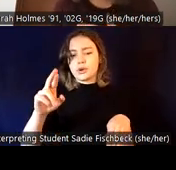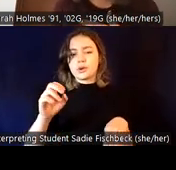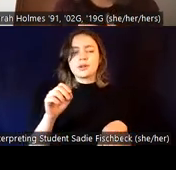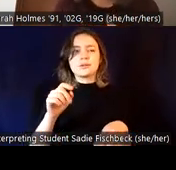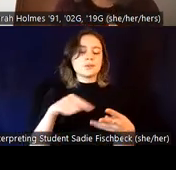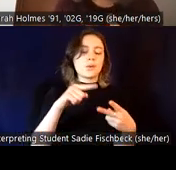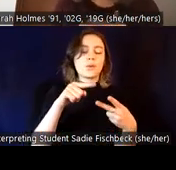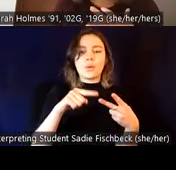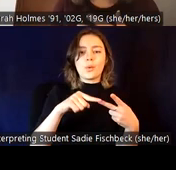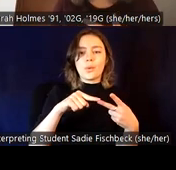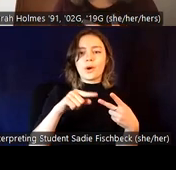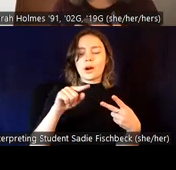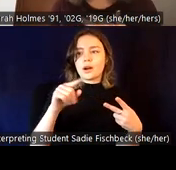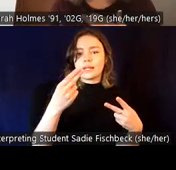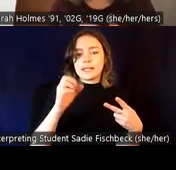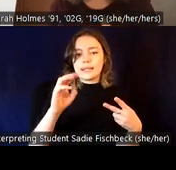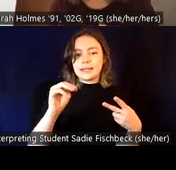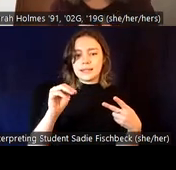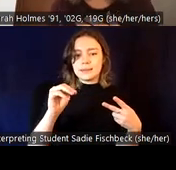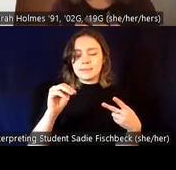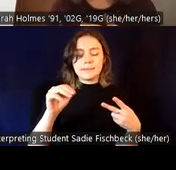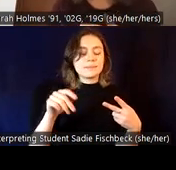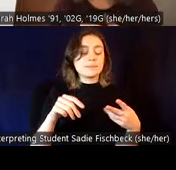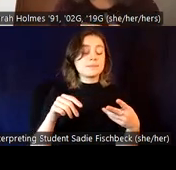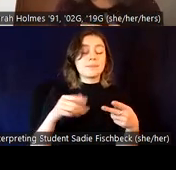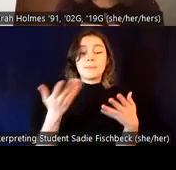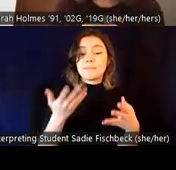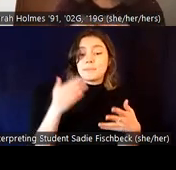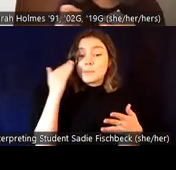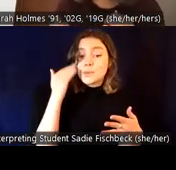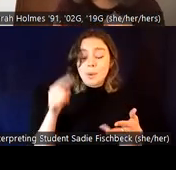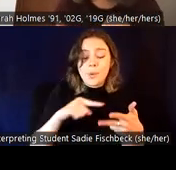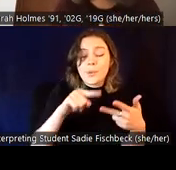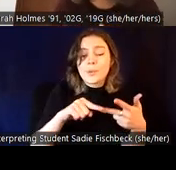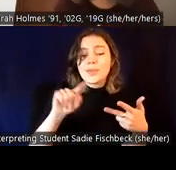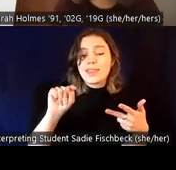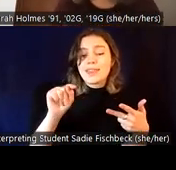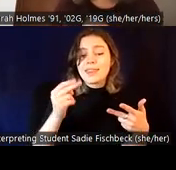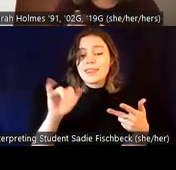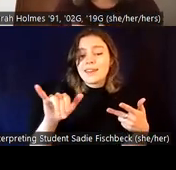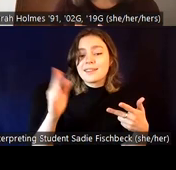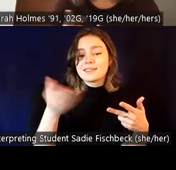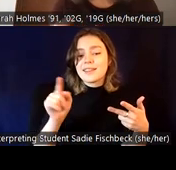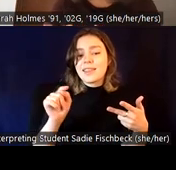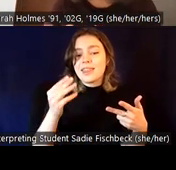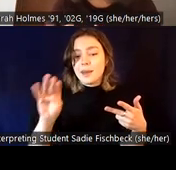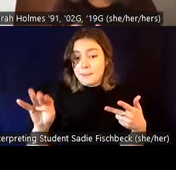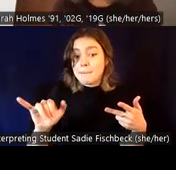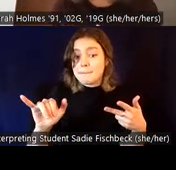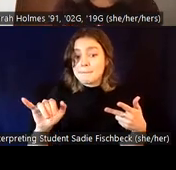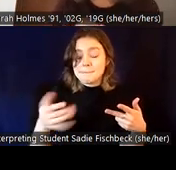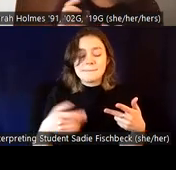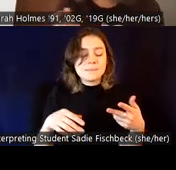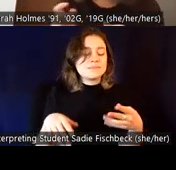with they and them as a non-binary or gender neutral pronoun set. There are other non-binary sets like Z and here,